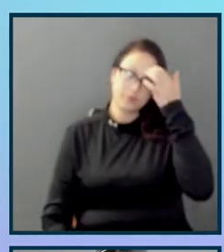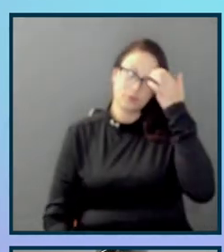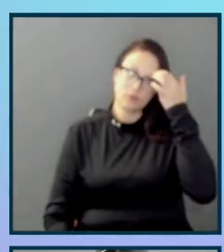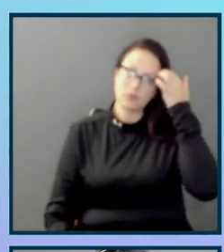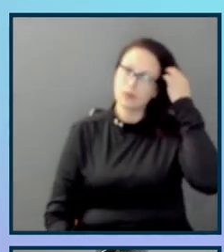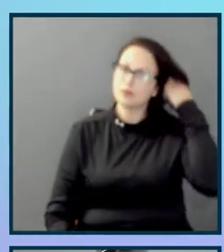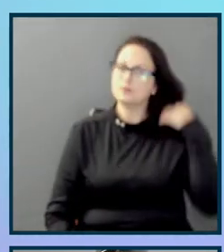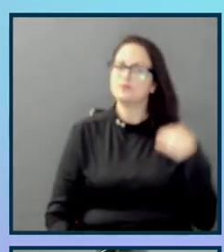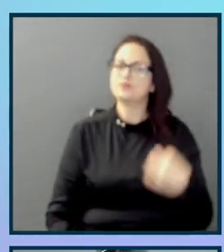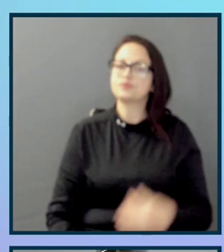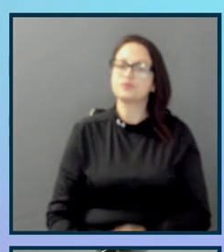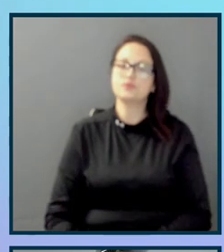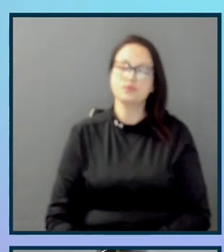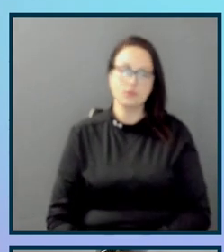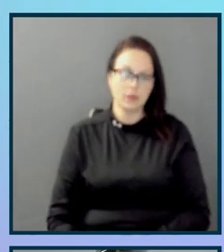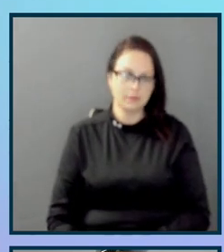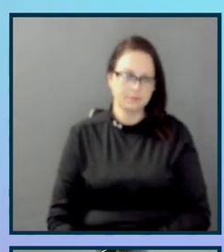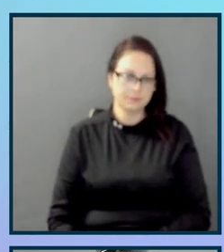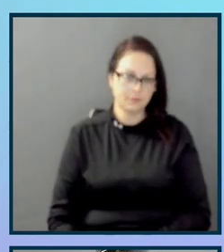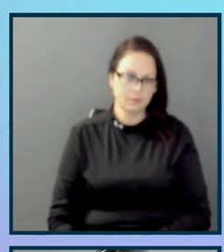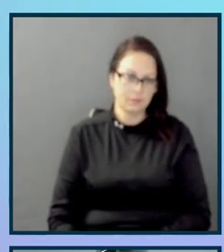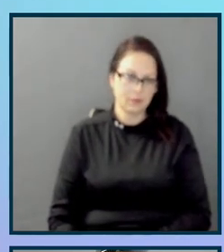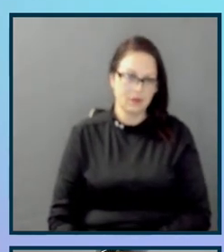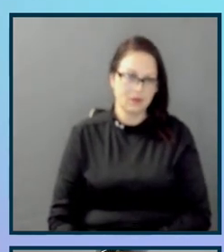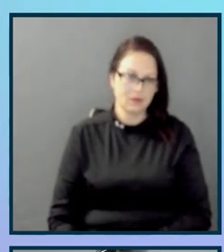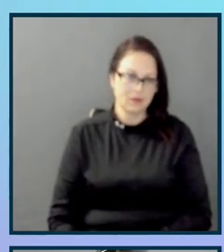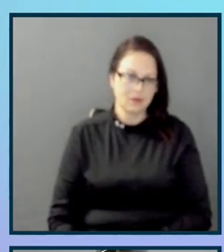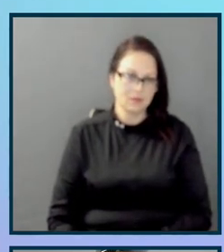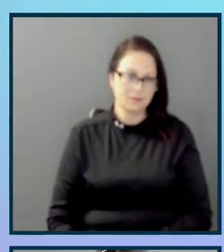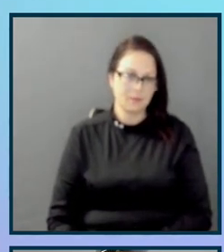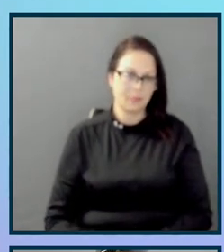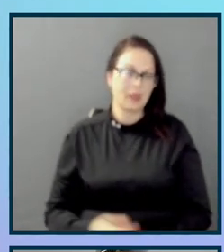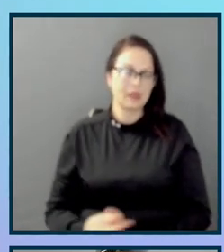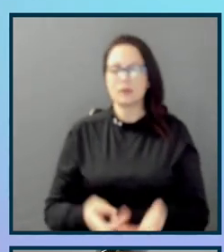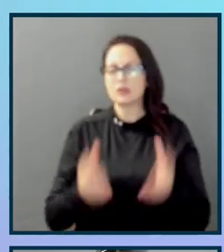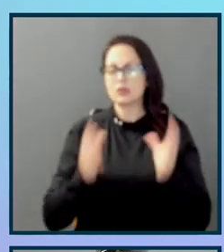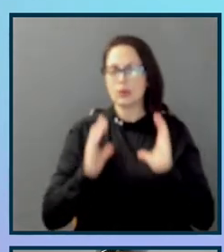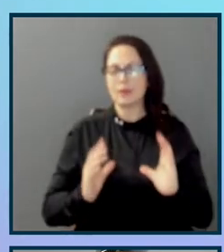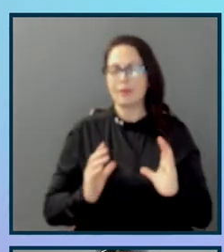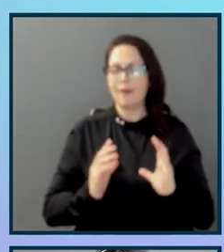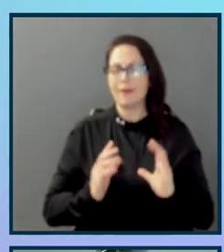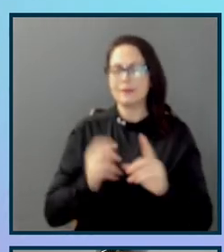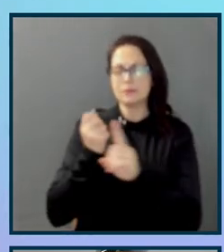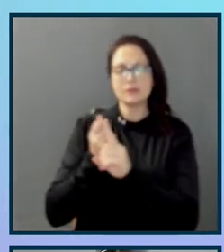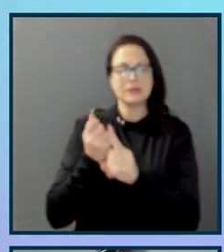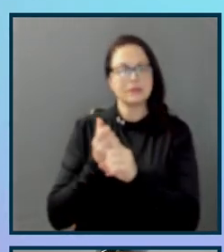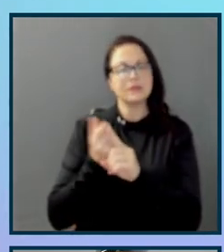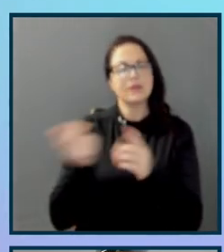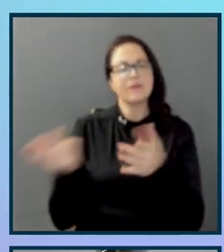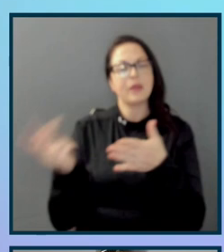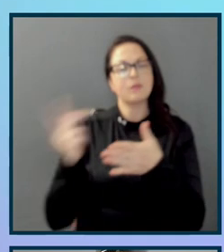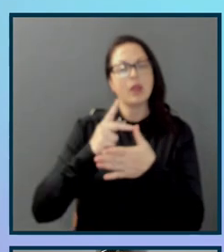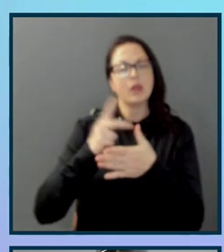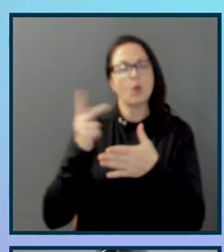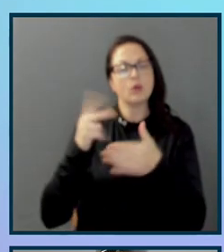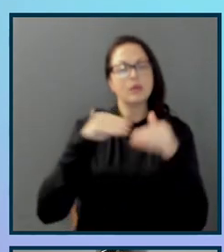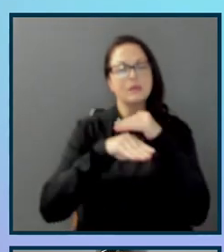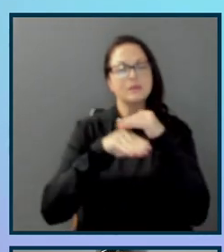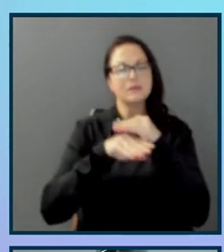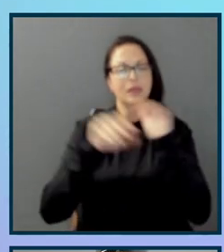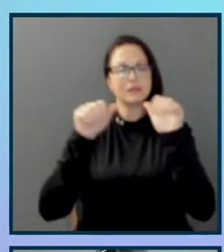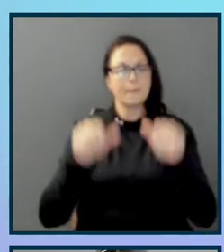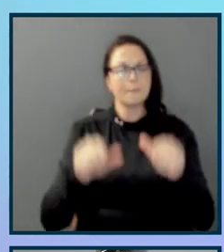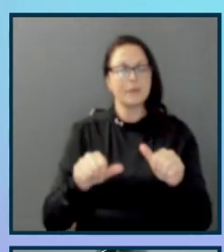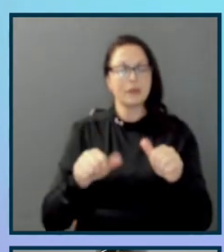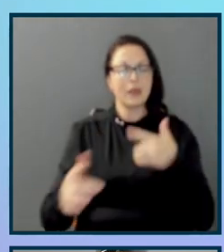Again, we didn't have to work too hard to win over our clients since they already prioritized accessibility. And they were really excited to hear from a wide variety